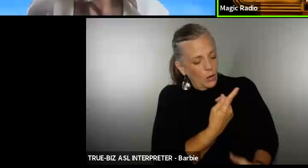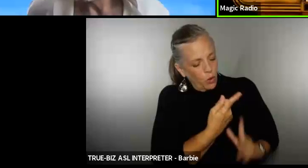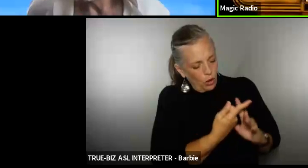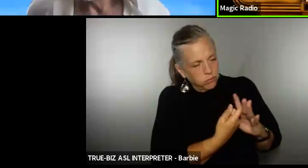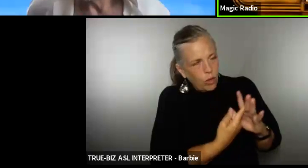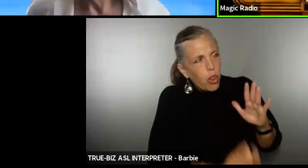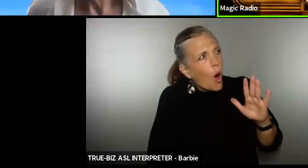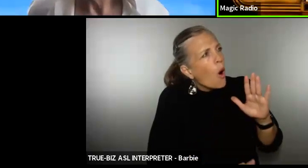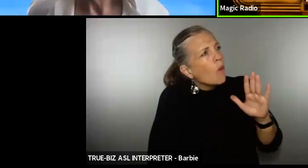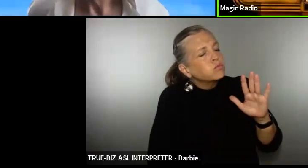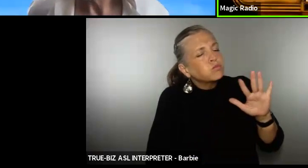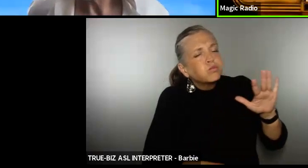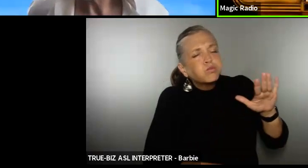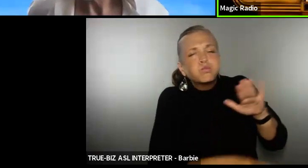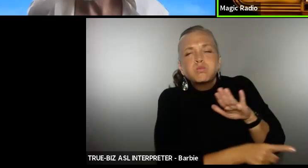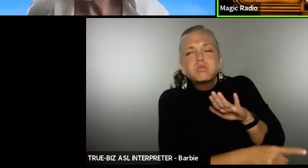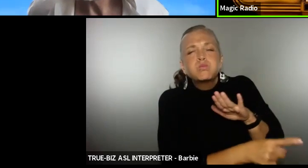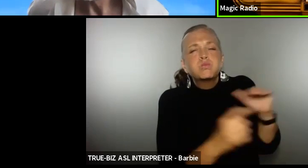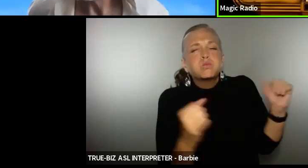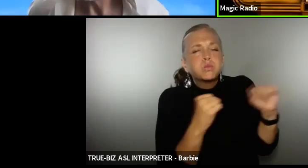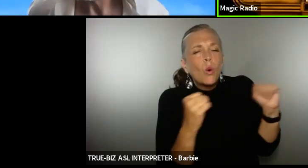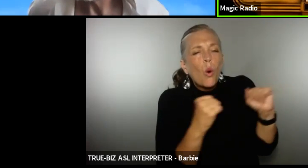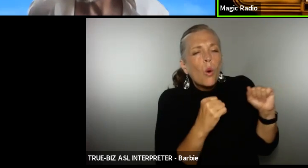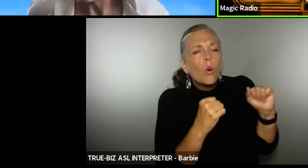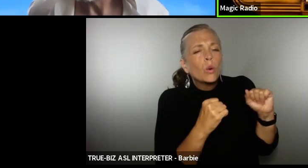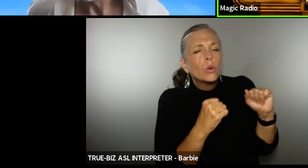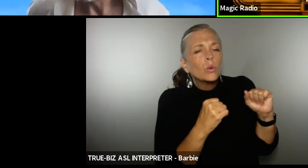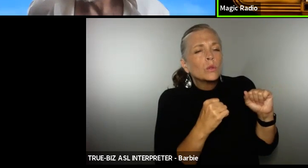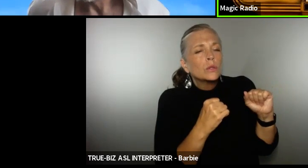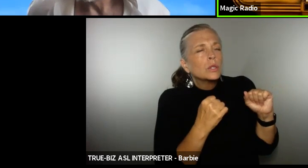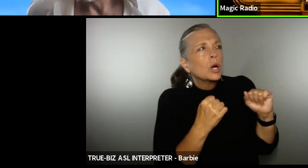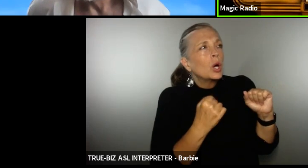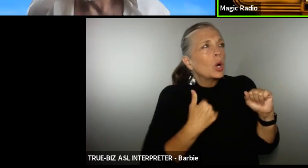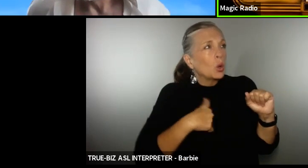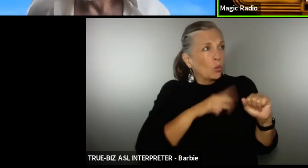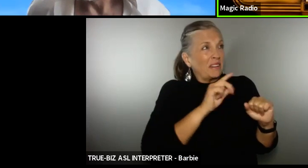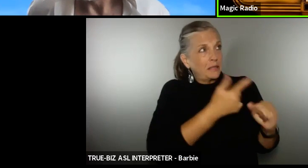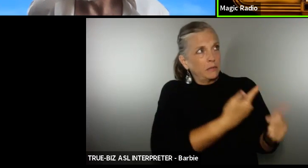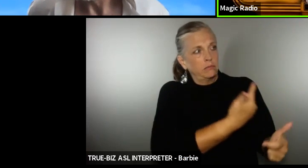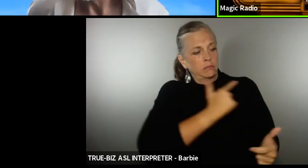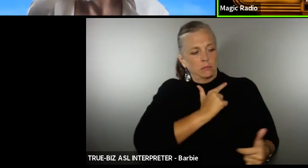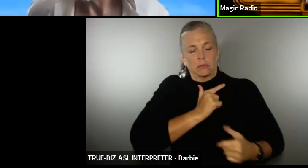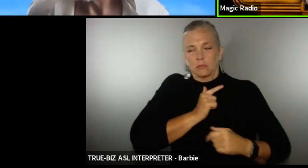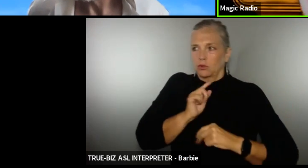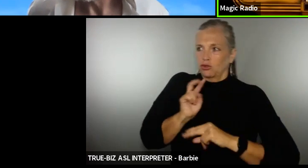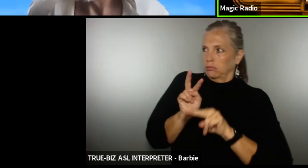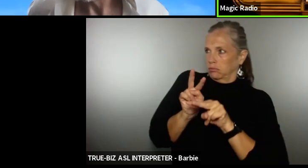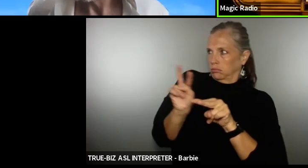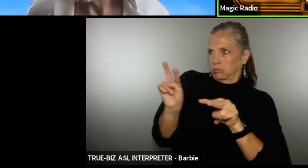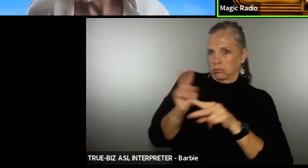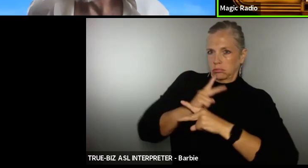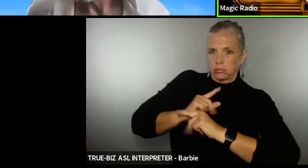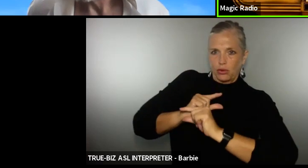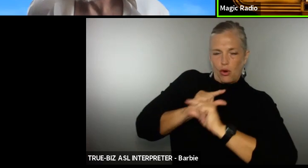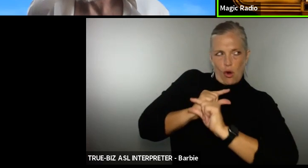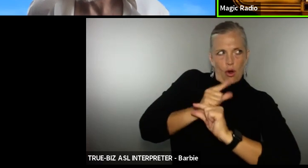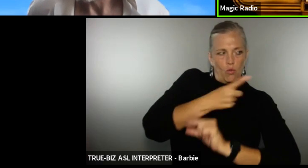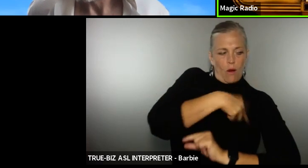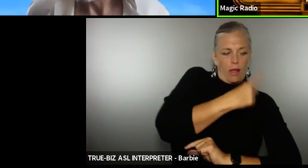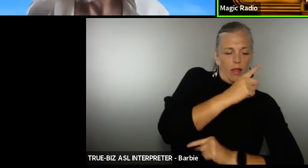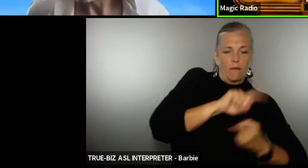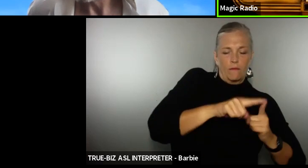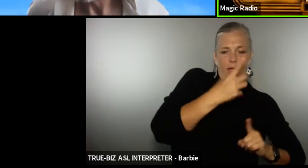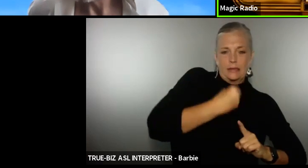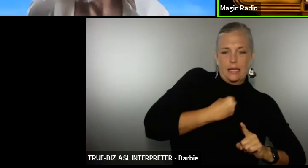standing guard while friends slept and we counted stars without a single possession to our